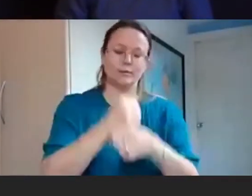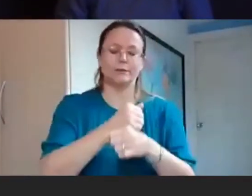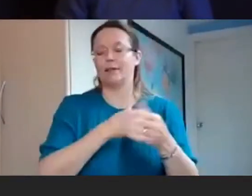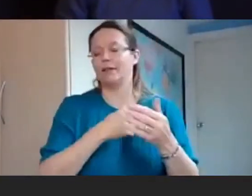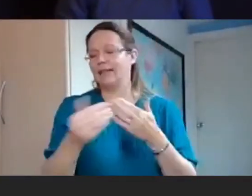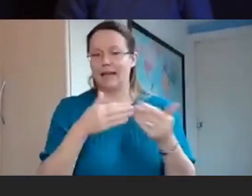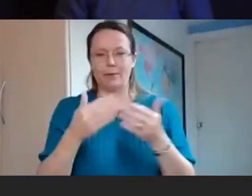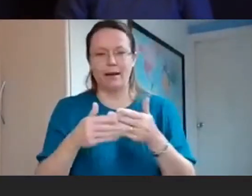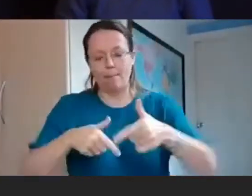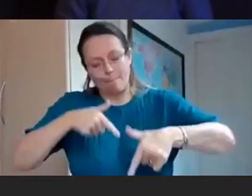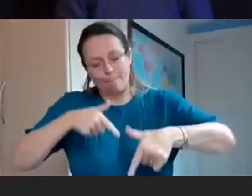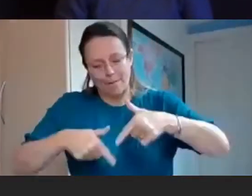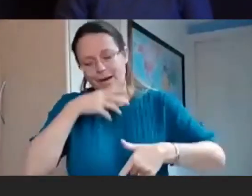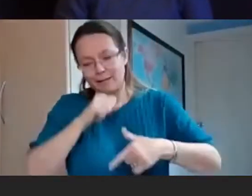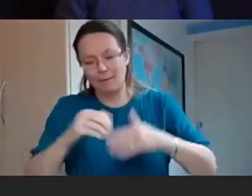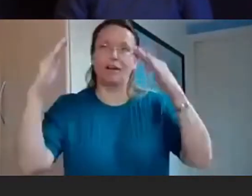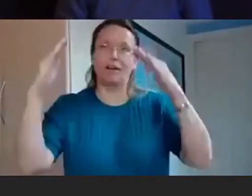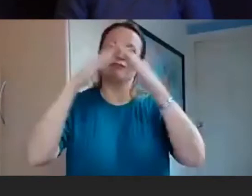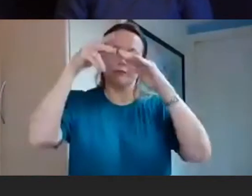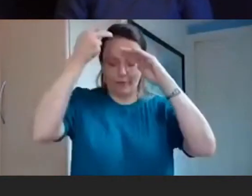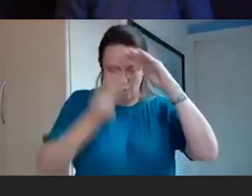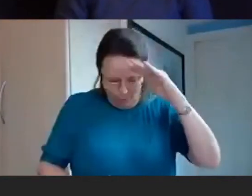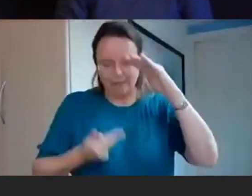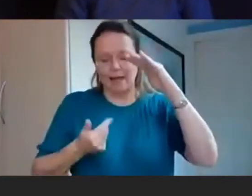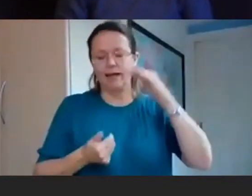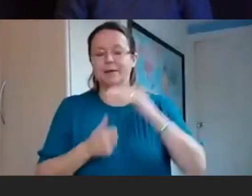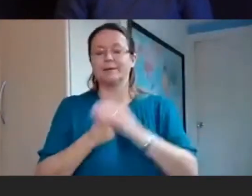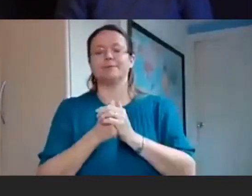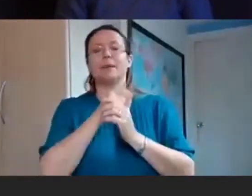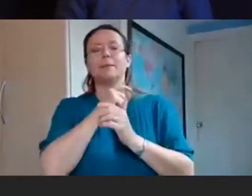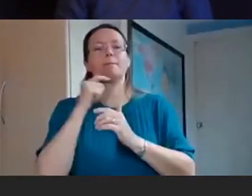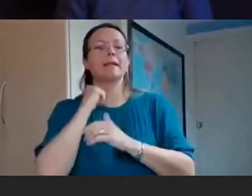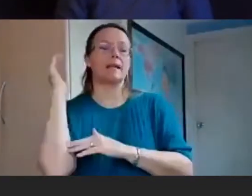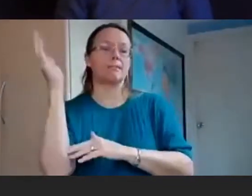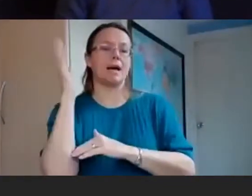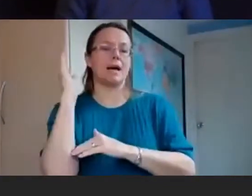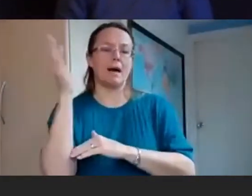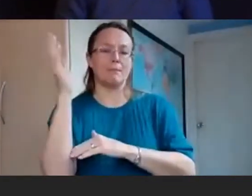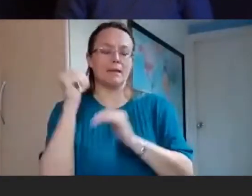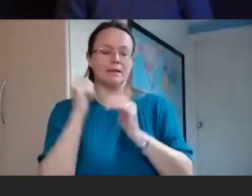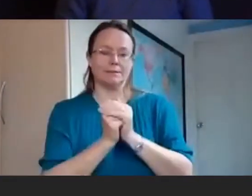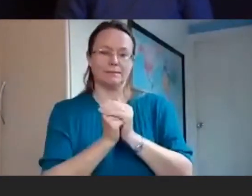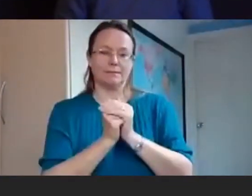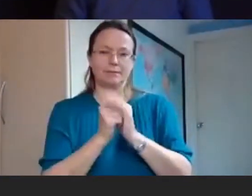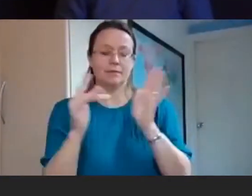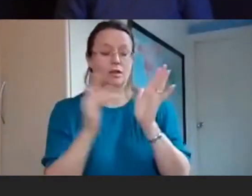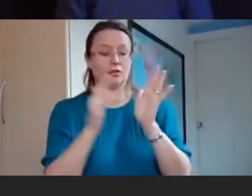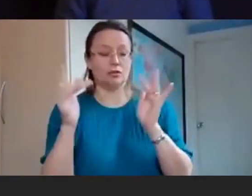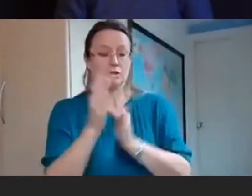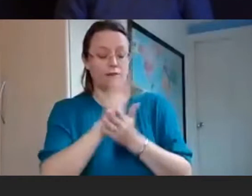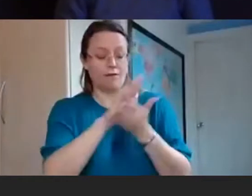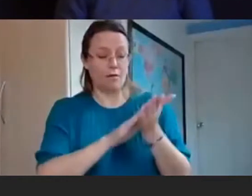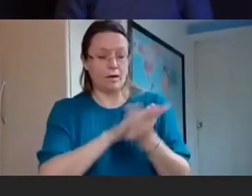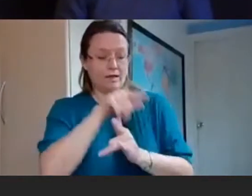paralysed man lowered through the roof is read to me by a minister who says Jesus forgave his sins first because the